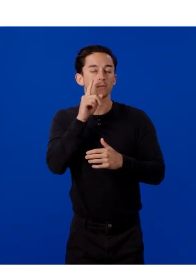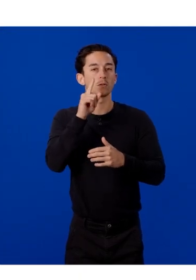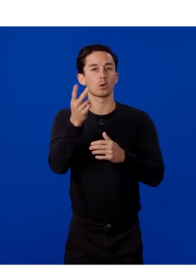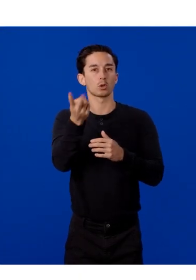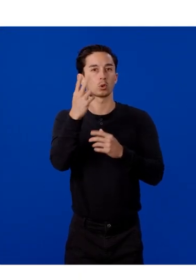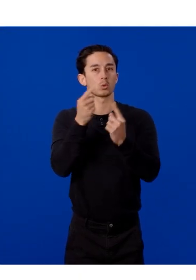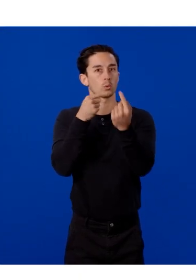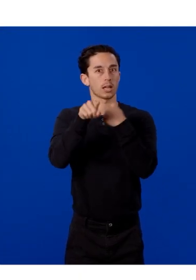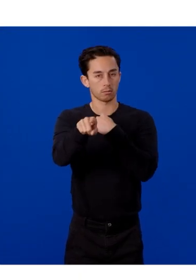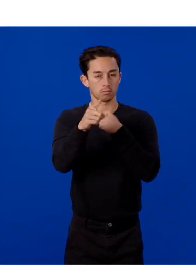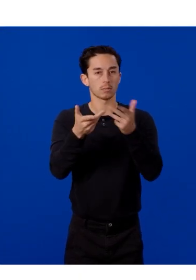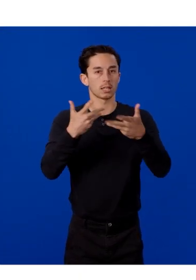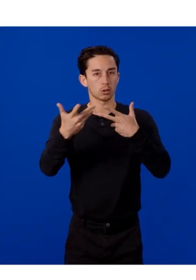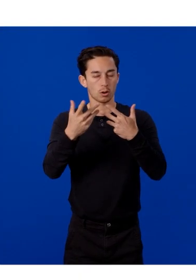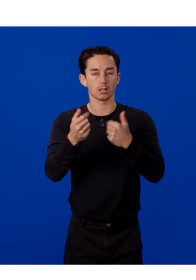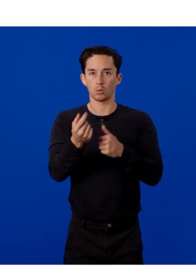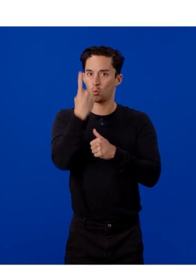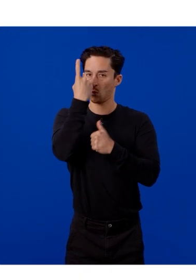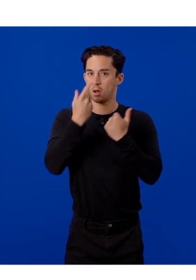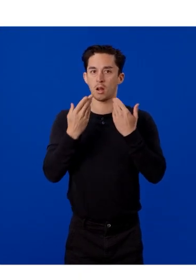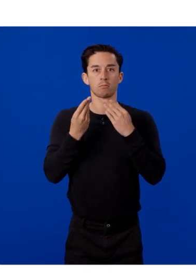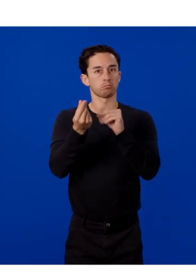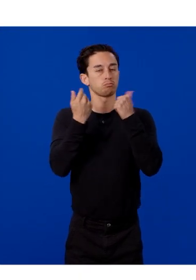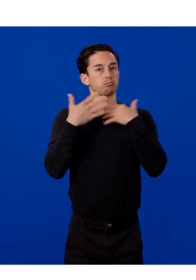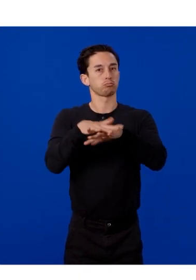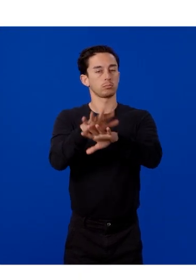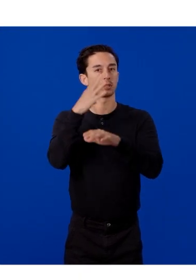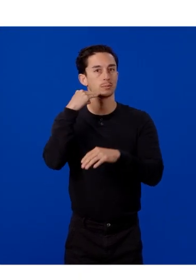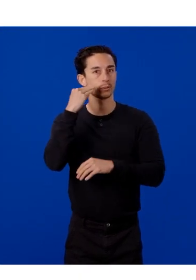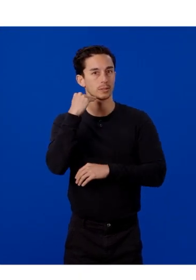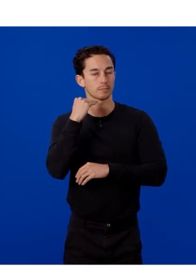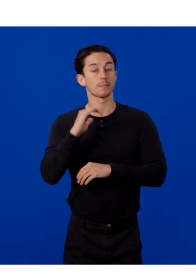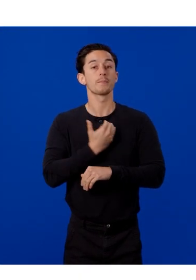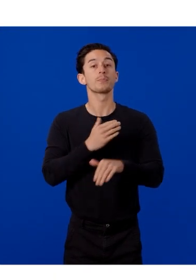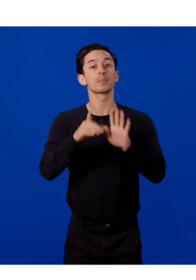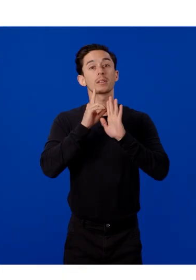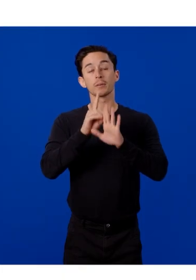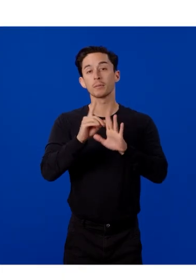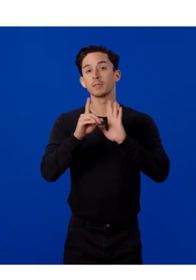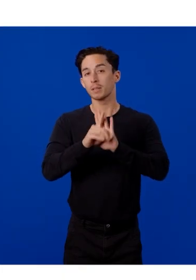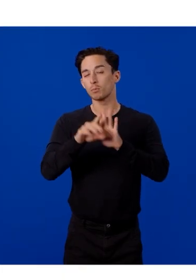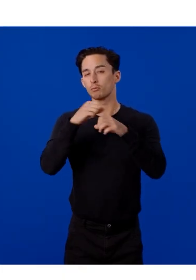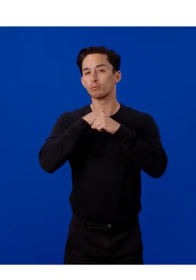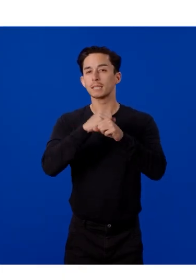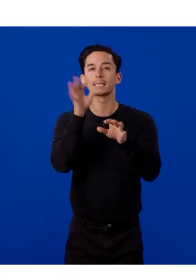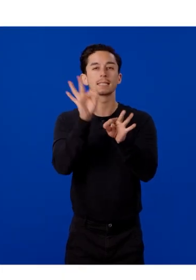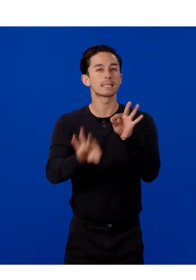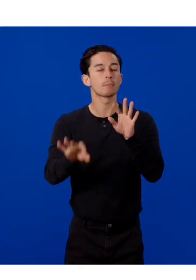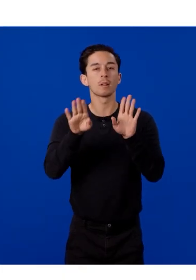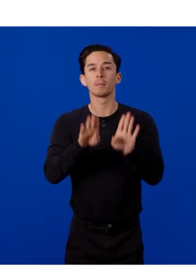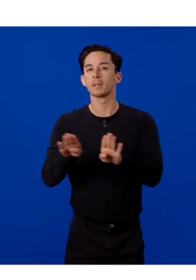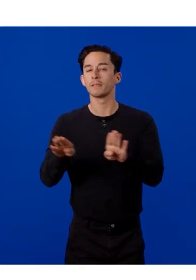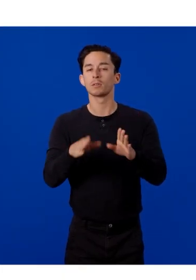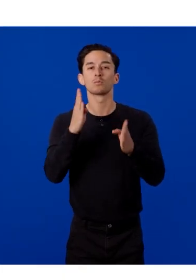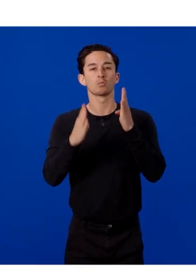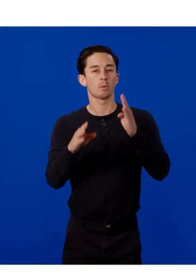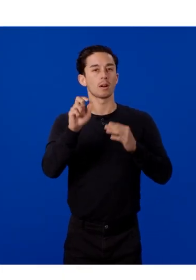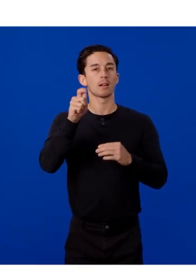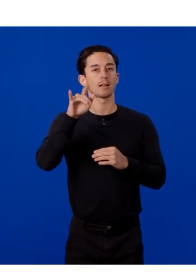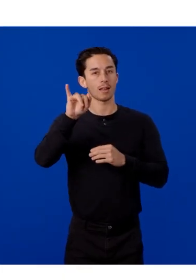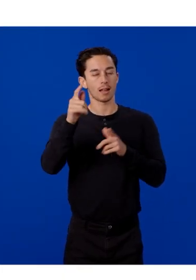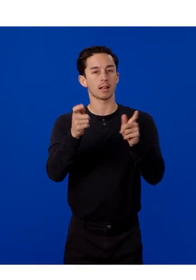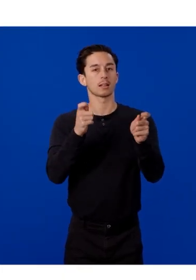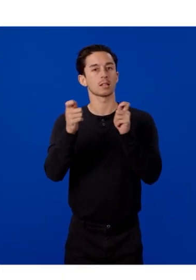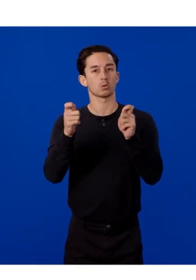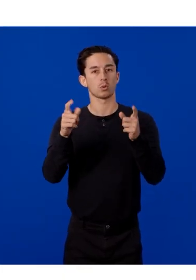all in one seamless experience. For our demo, I created a simple MonoBehaviour robot AI controller to